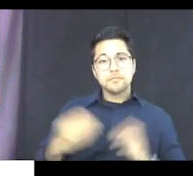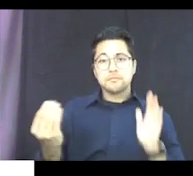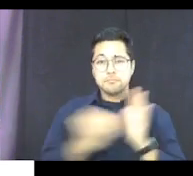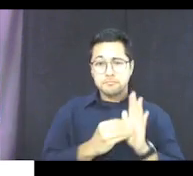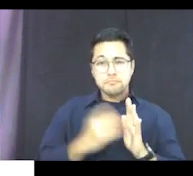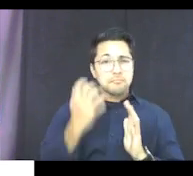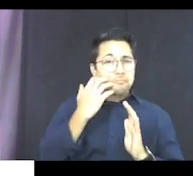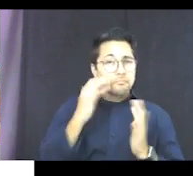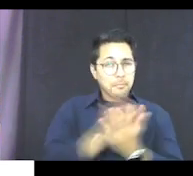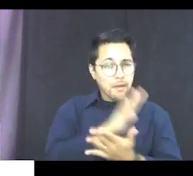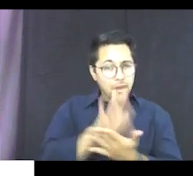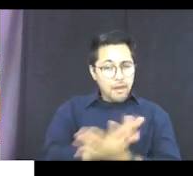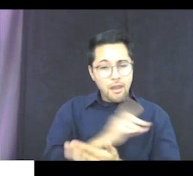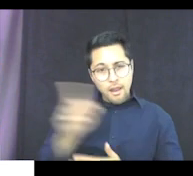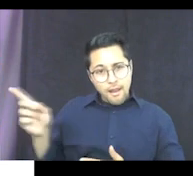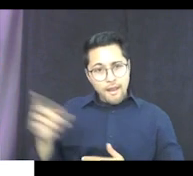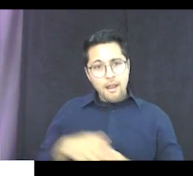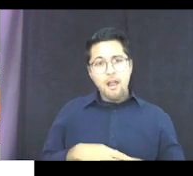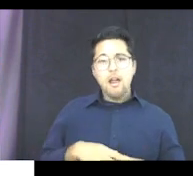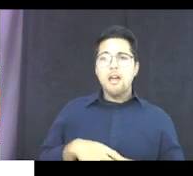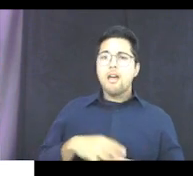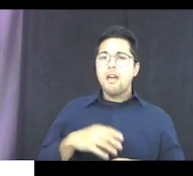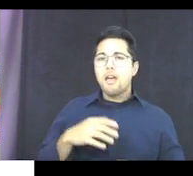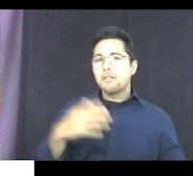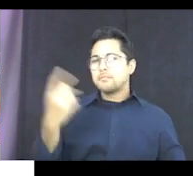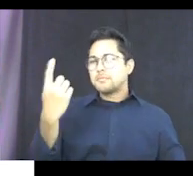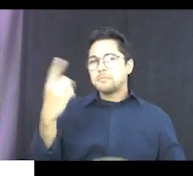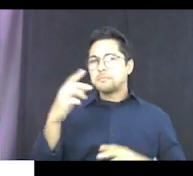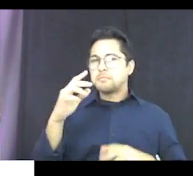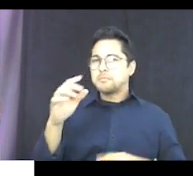paper on it, and use something like a pen,